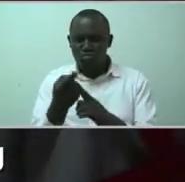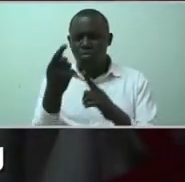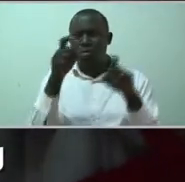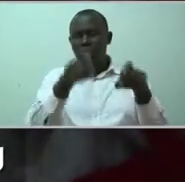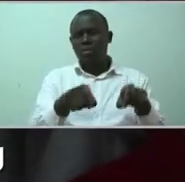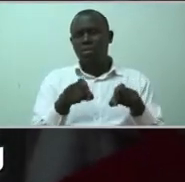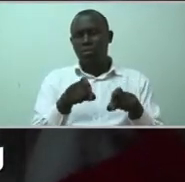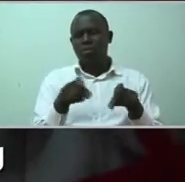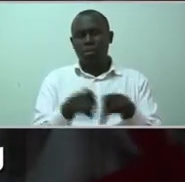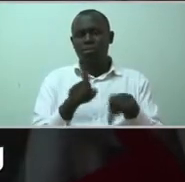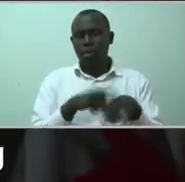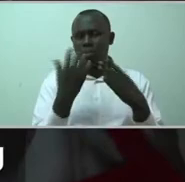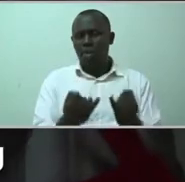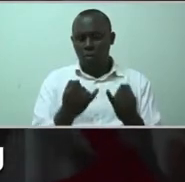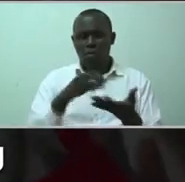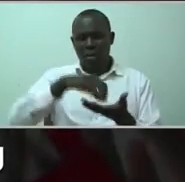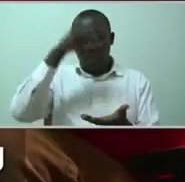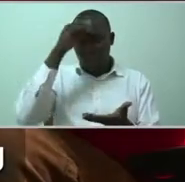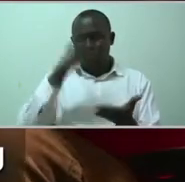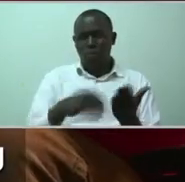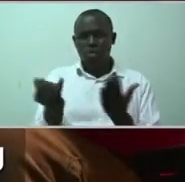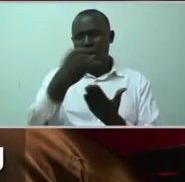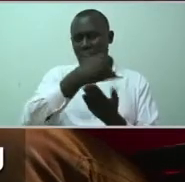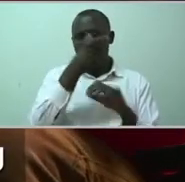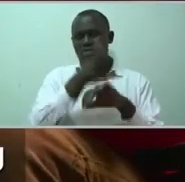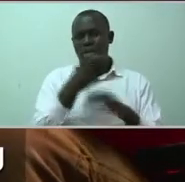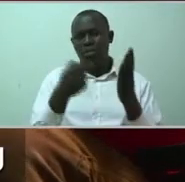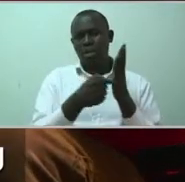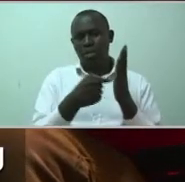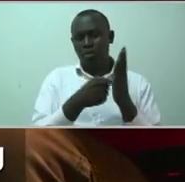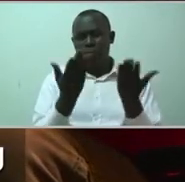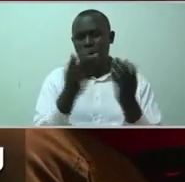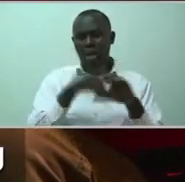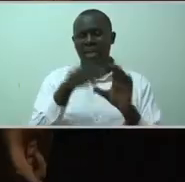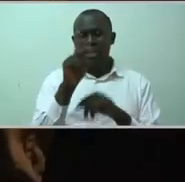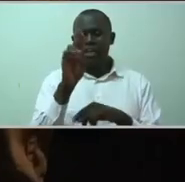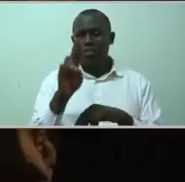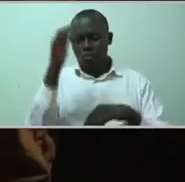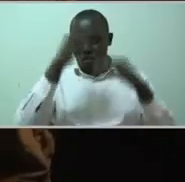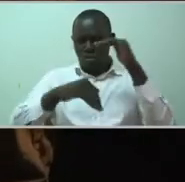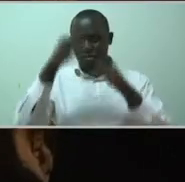I also a student at Kenyatta University studying theater, film and technology.